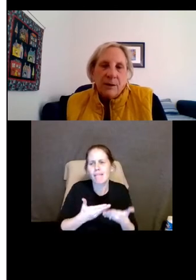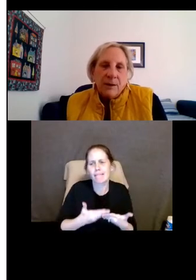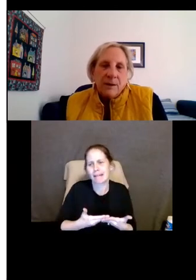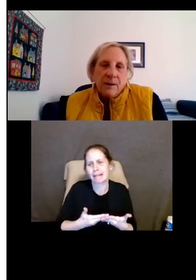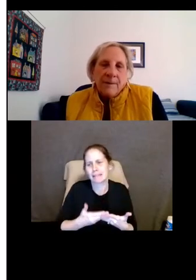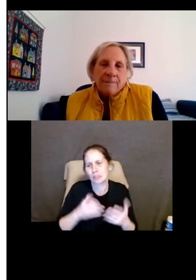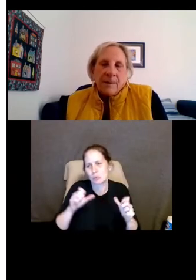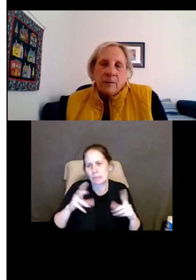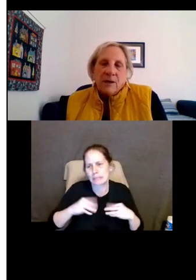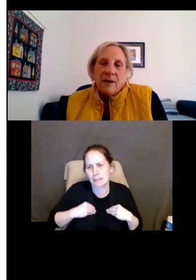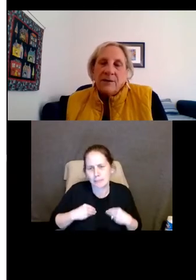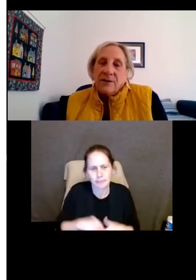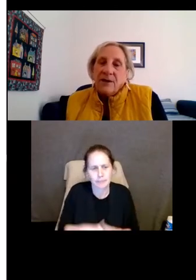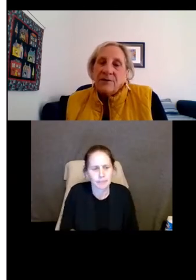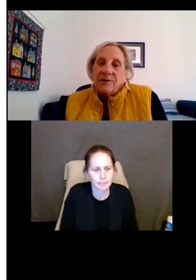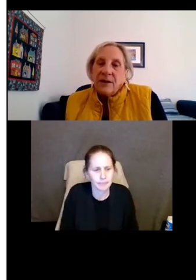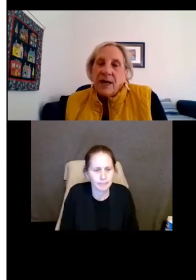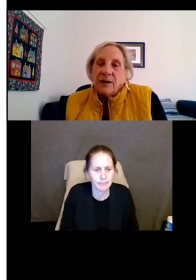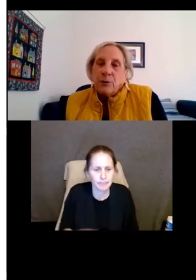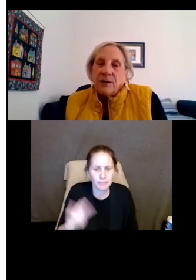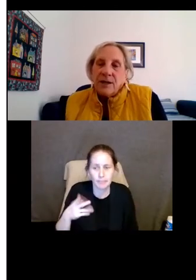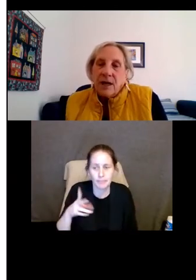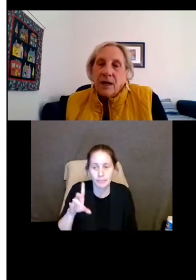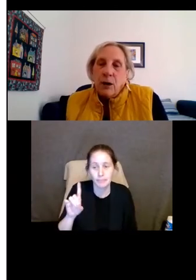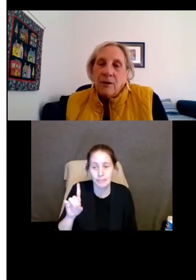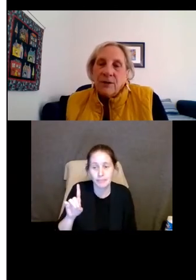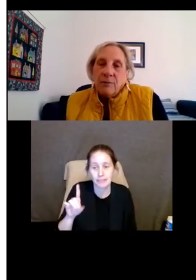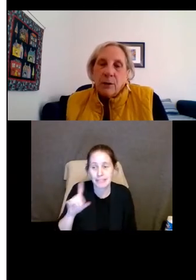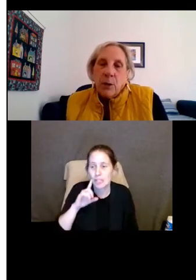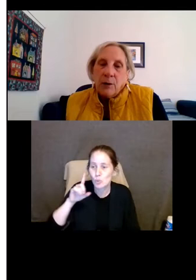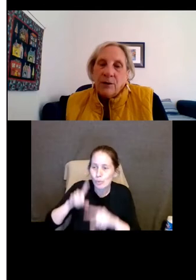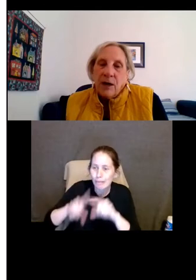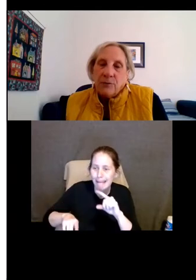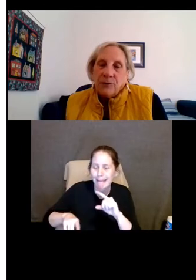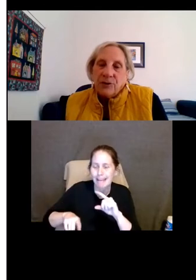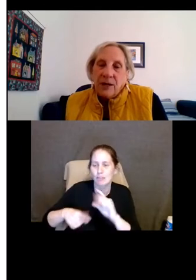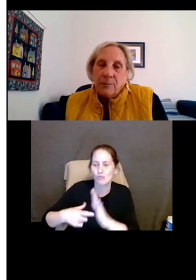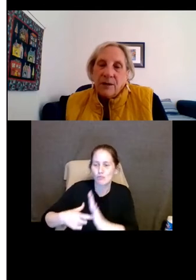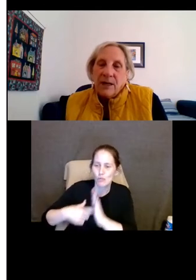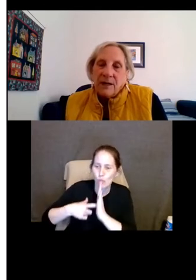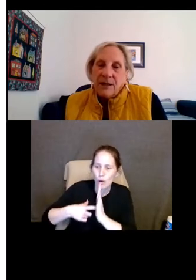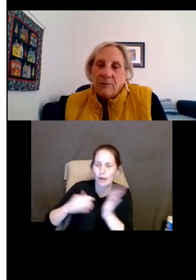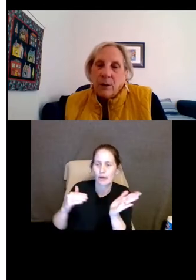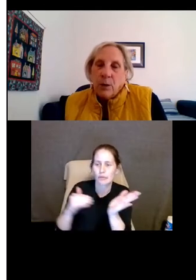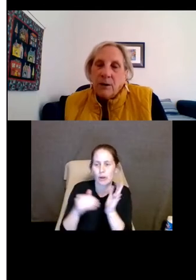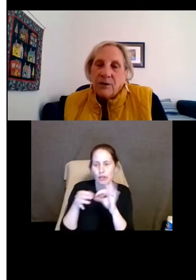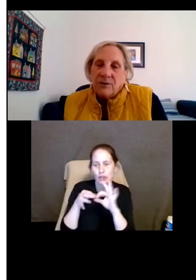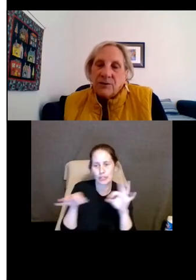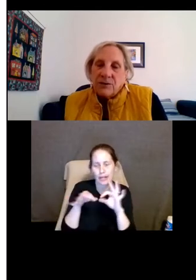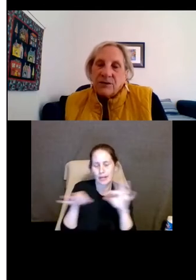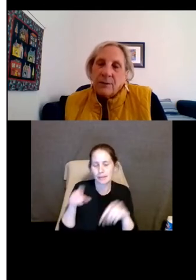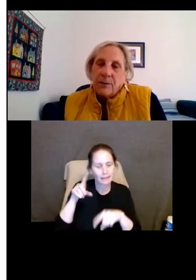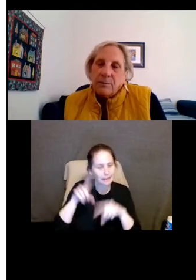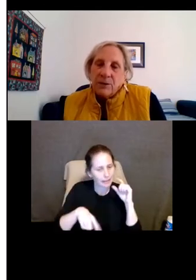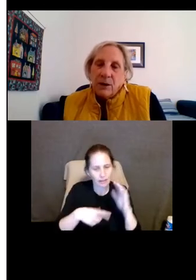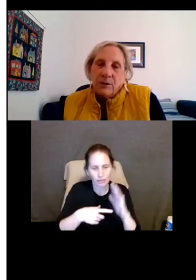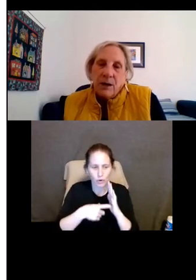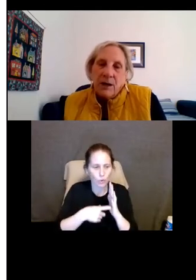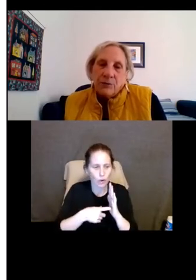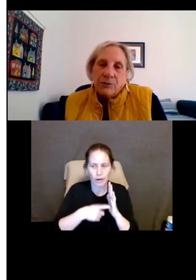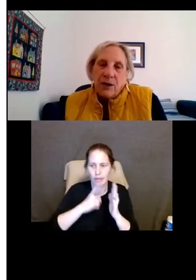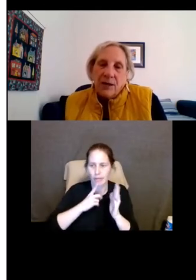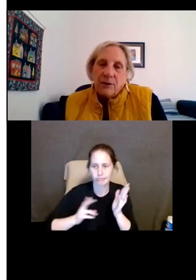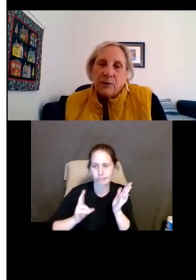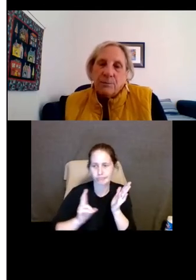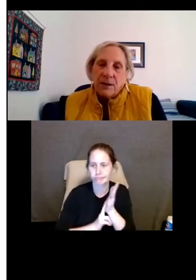accept. What HUD says is that a landlord cannot lawfully require a doctor's statement, cannot require that such a statement be